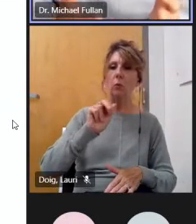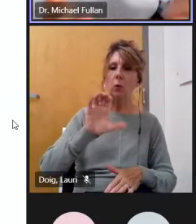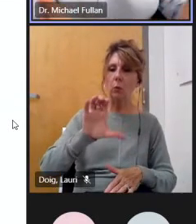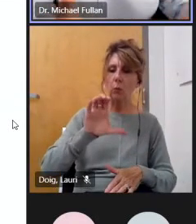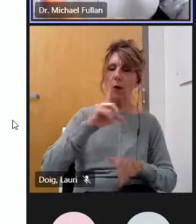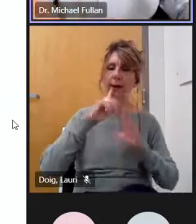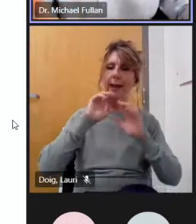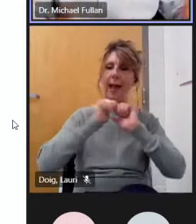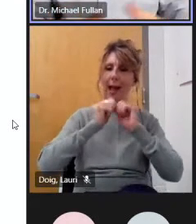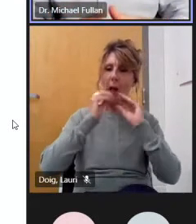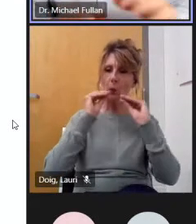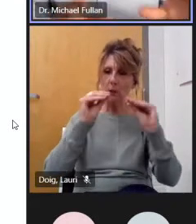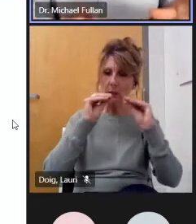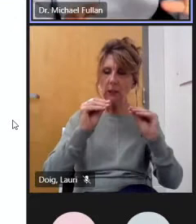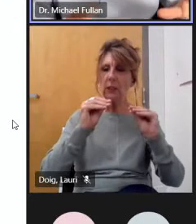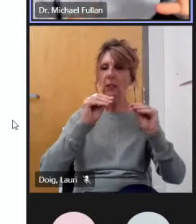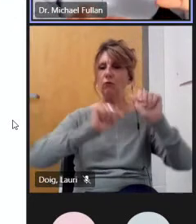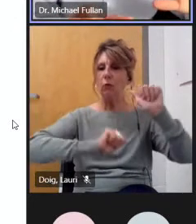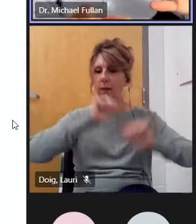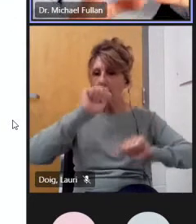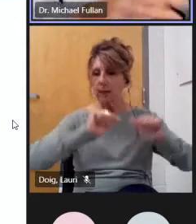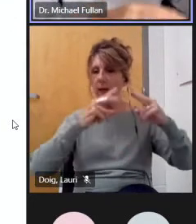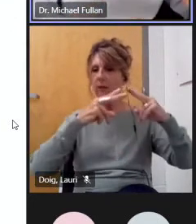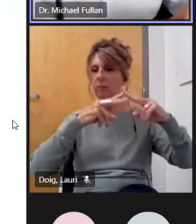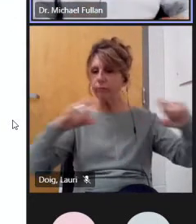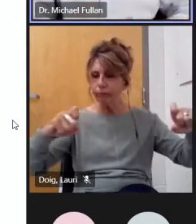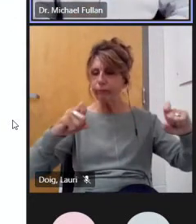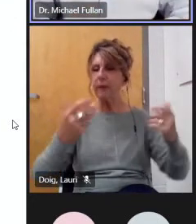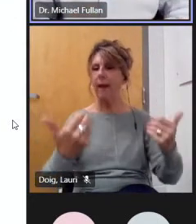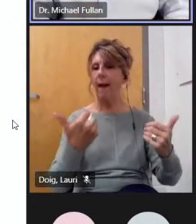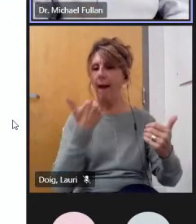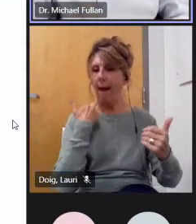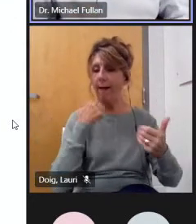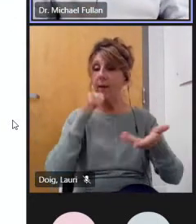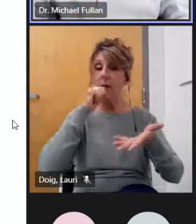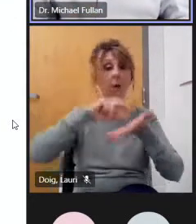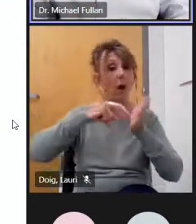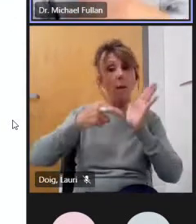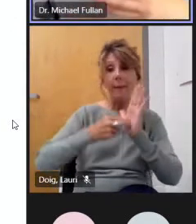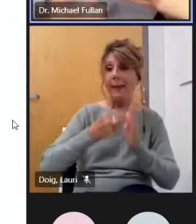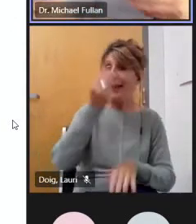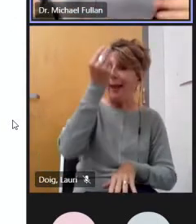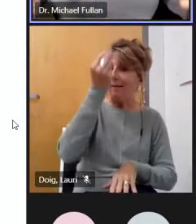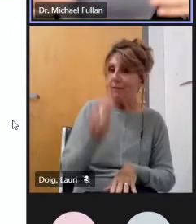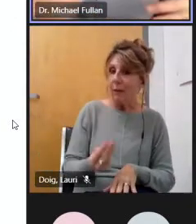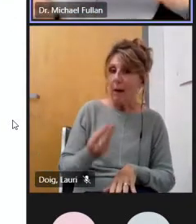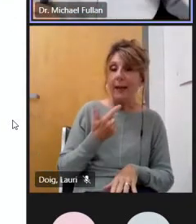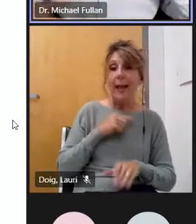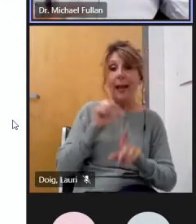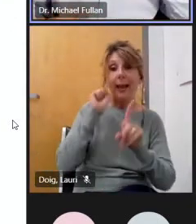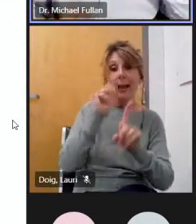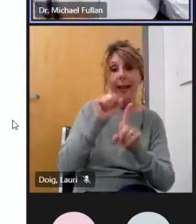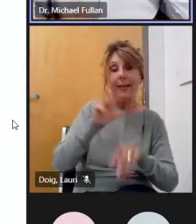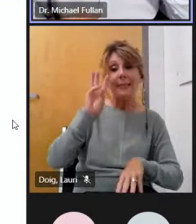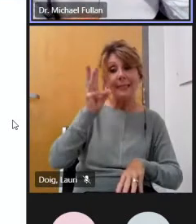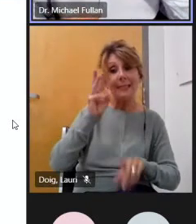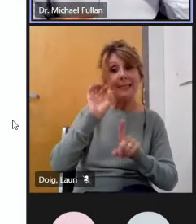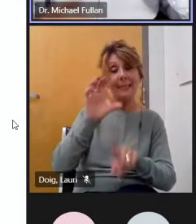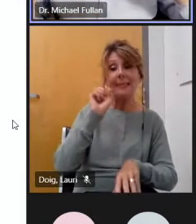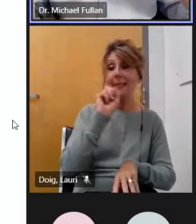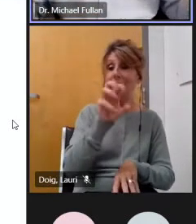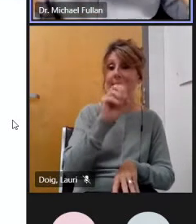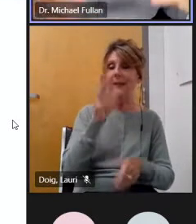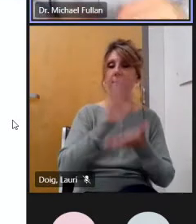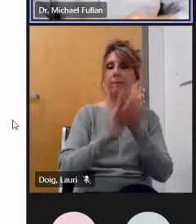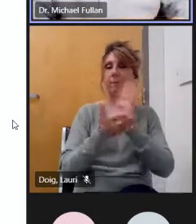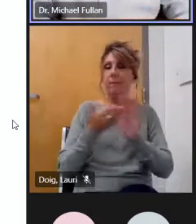uh all of the places it doesn't mean every you know on monday you start and do six c's uh but it is the framework that is being done